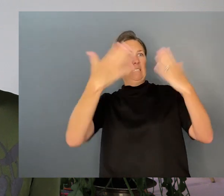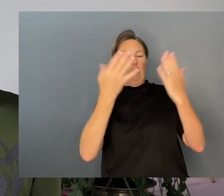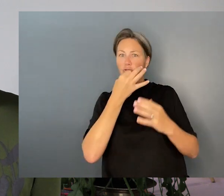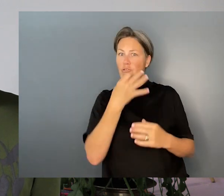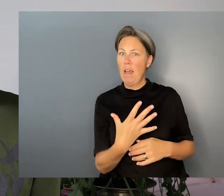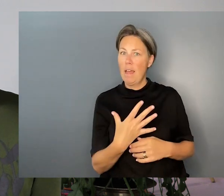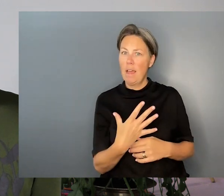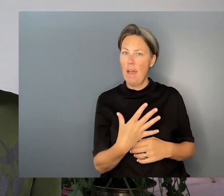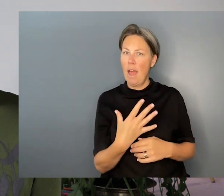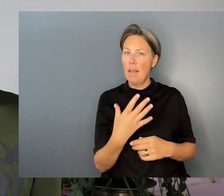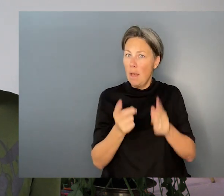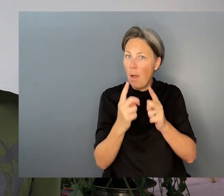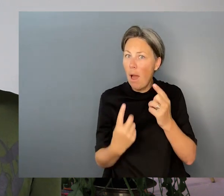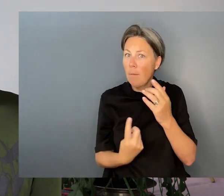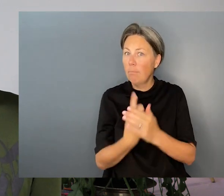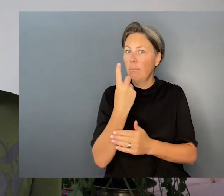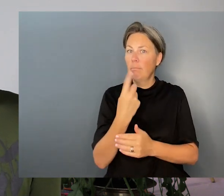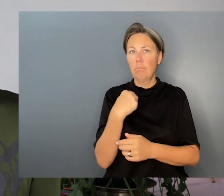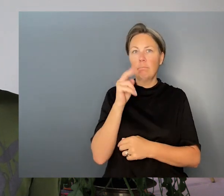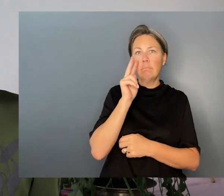look. Those mountains, that sea.